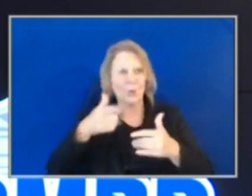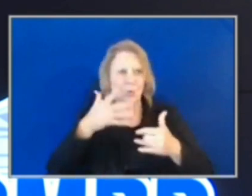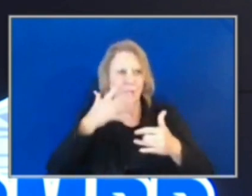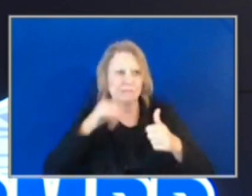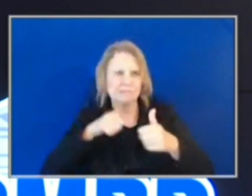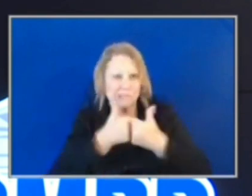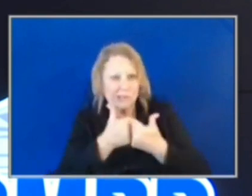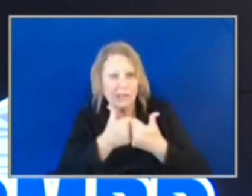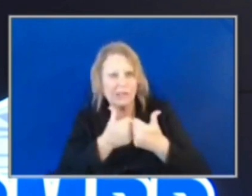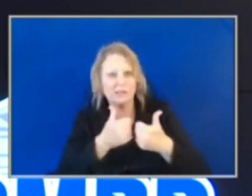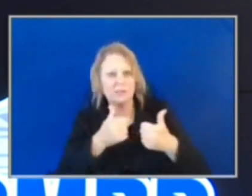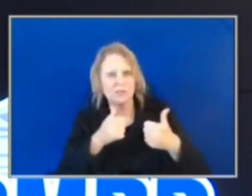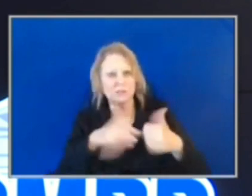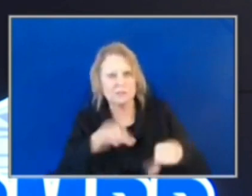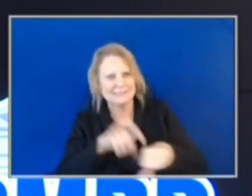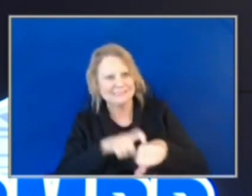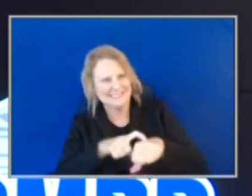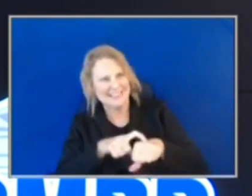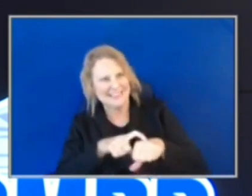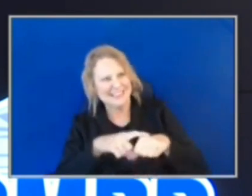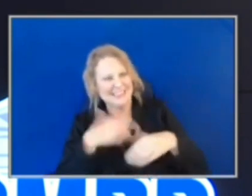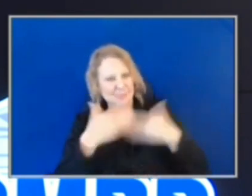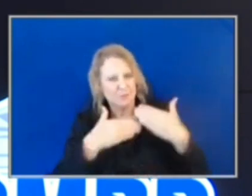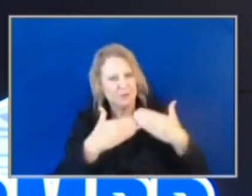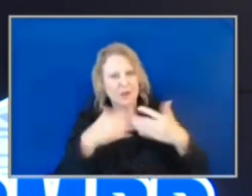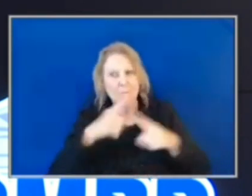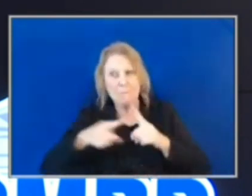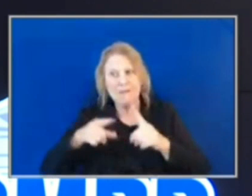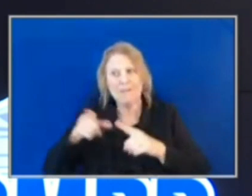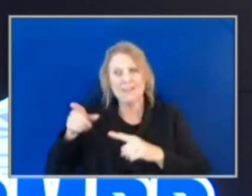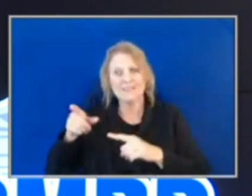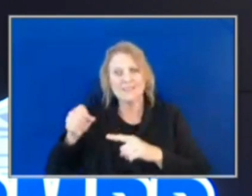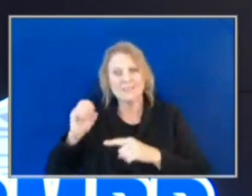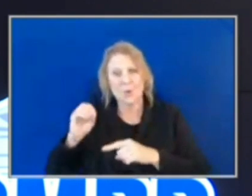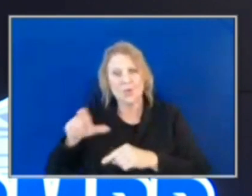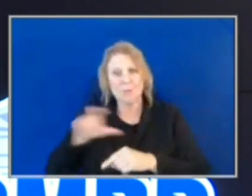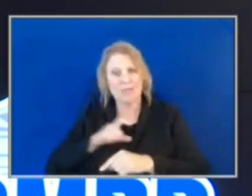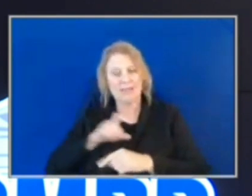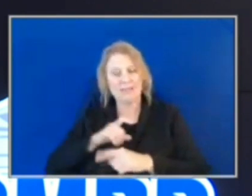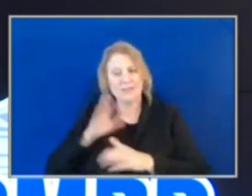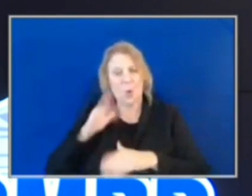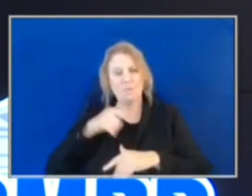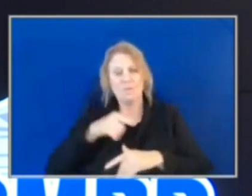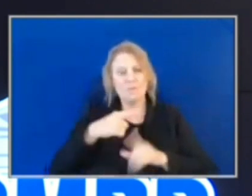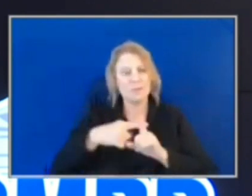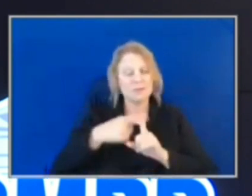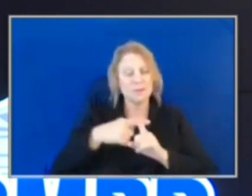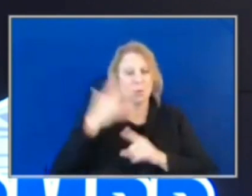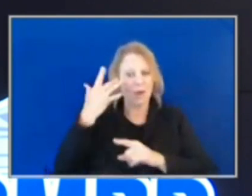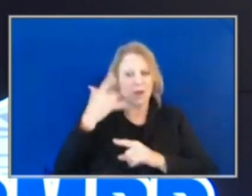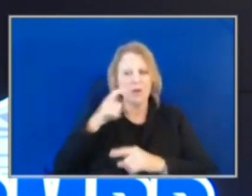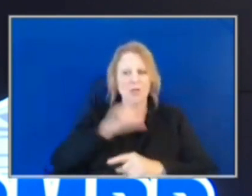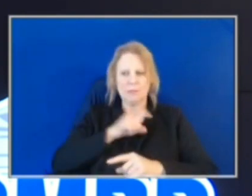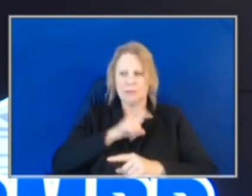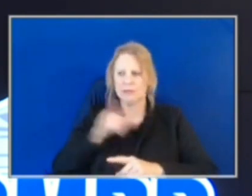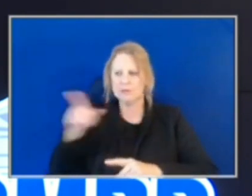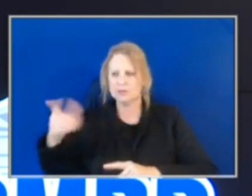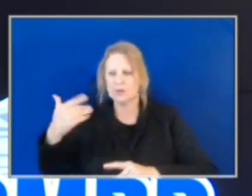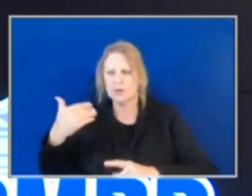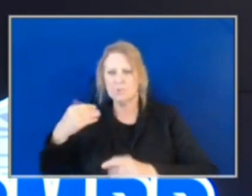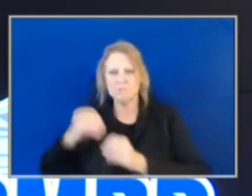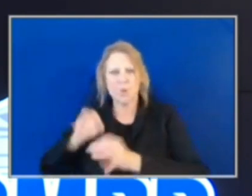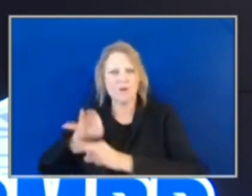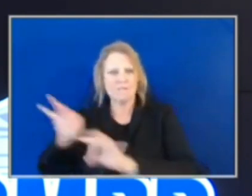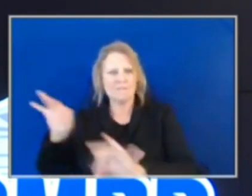patrol units out there? Well, hopefully it frees them up to address those higher priority calls for service, right? It's totally unacceptable if someone's